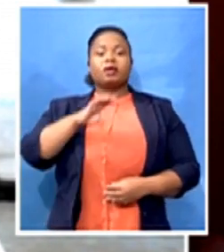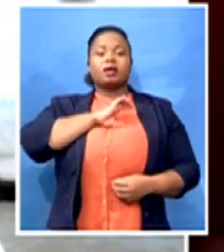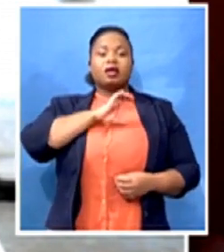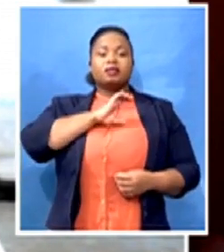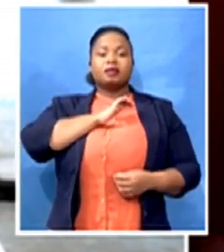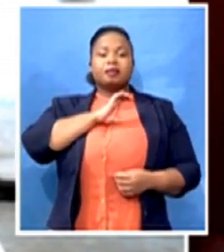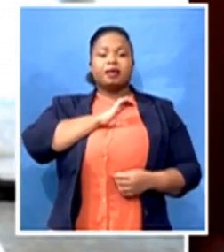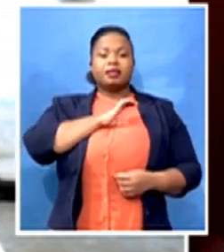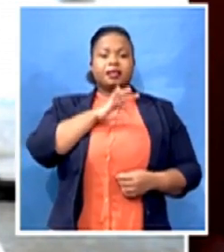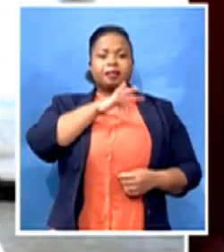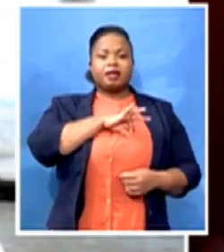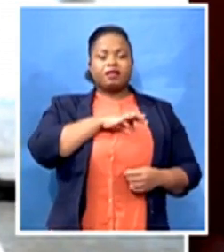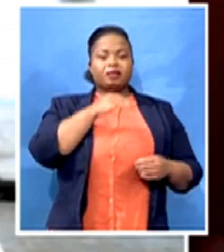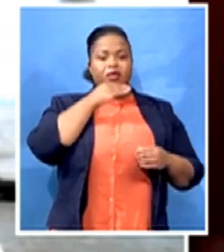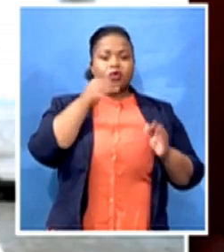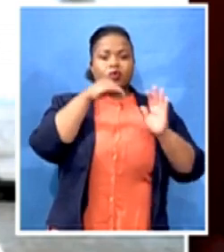haven't been paying?